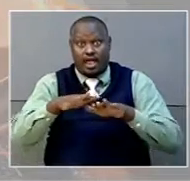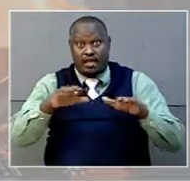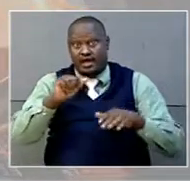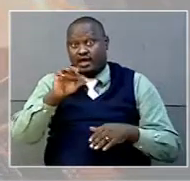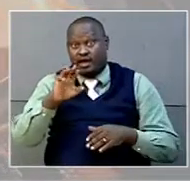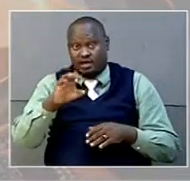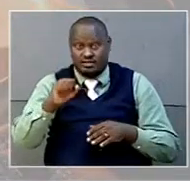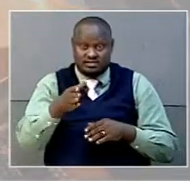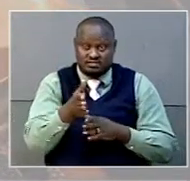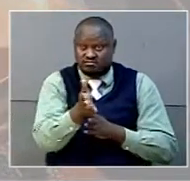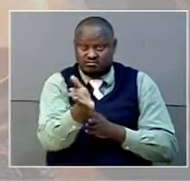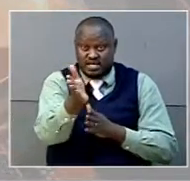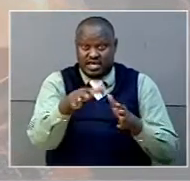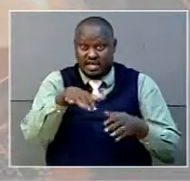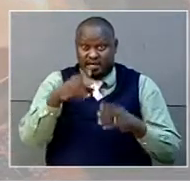Hill Road construction.